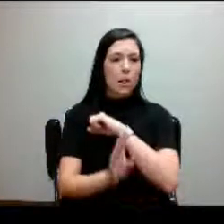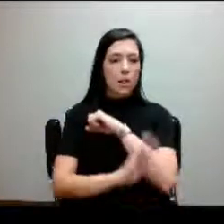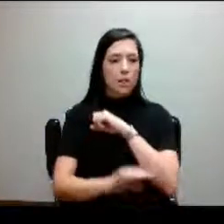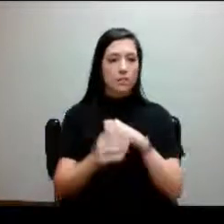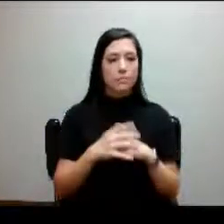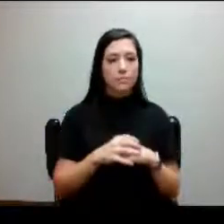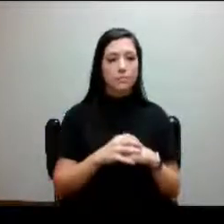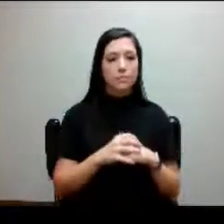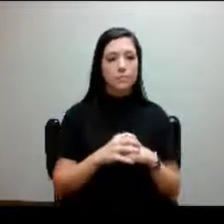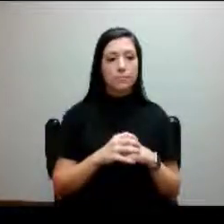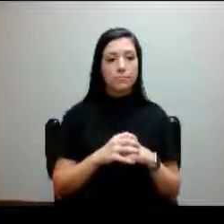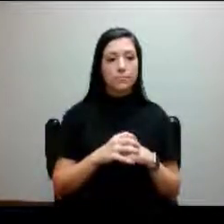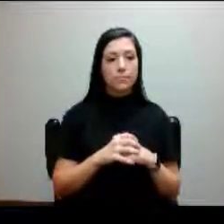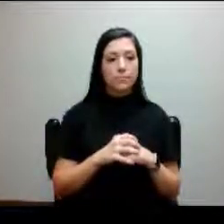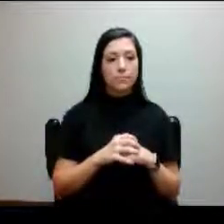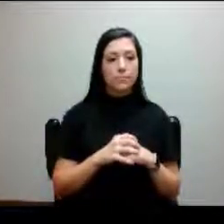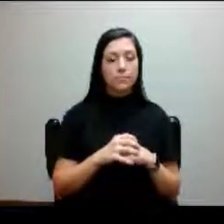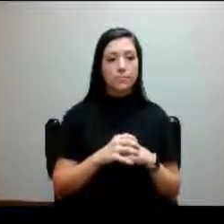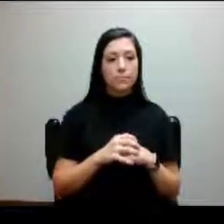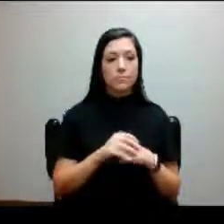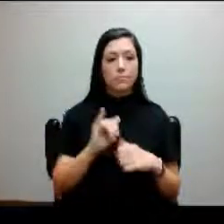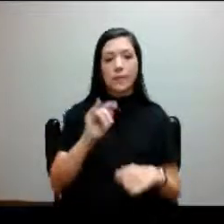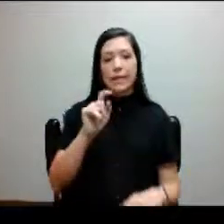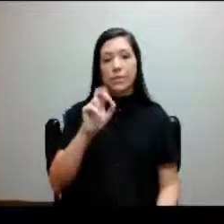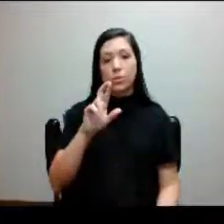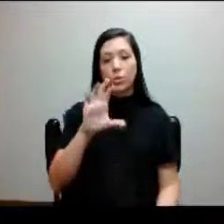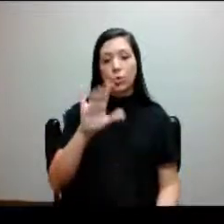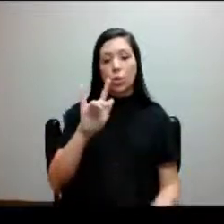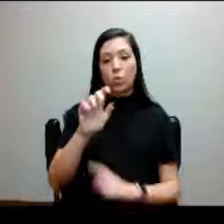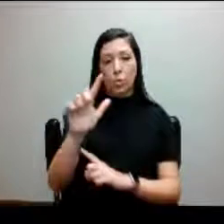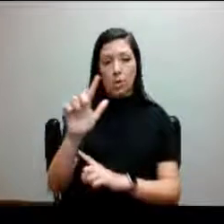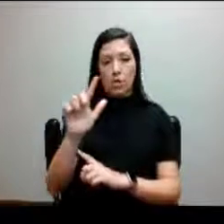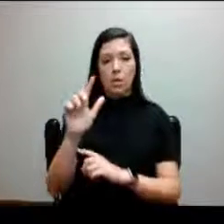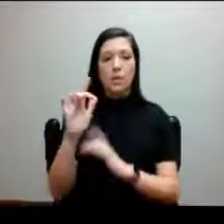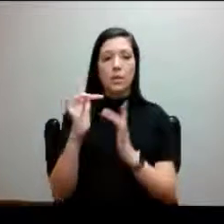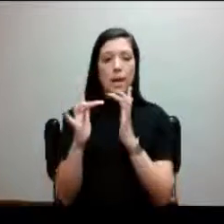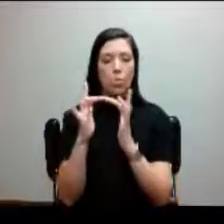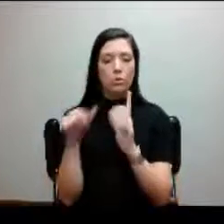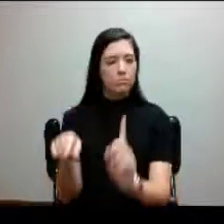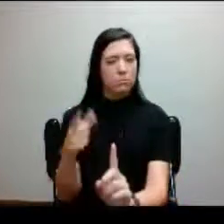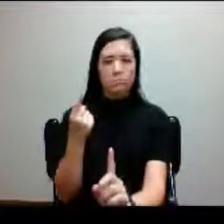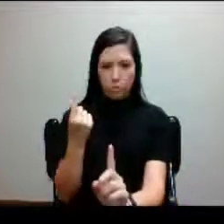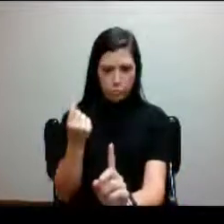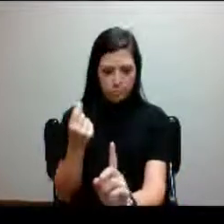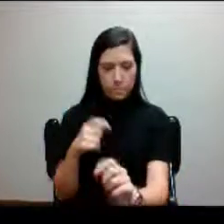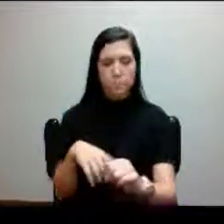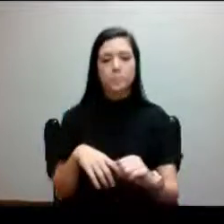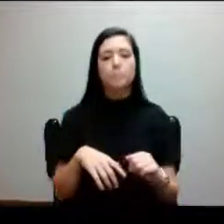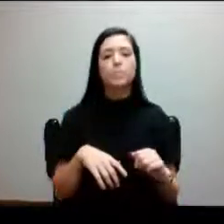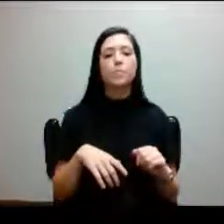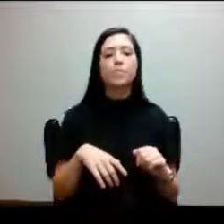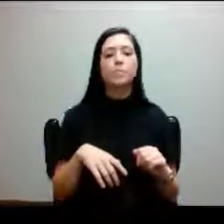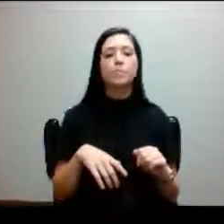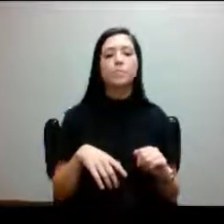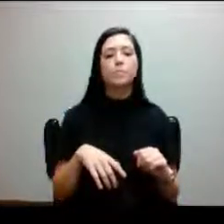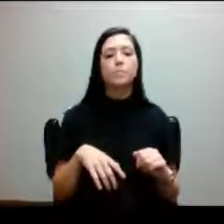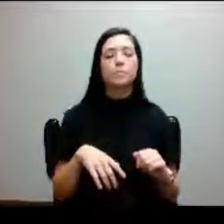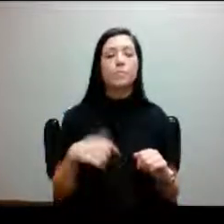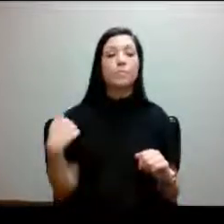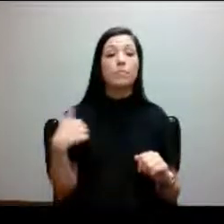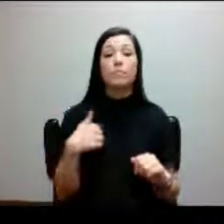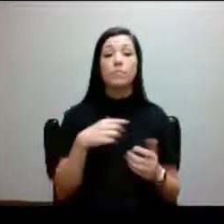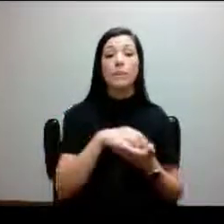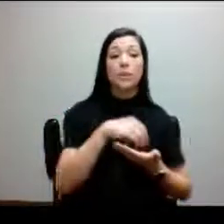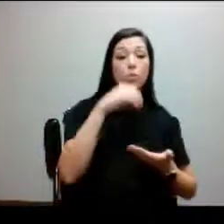To give you a quick overview of what the Intercultural Network really does is one, we connect students with faculty